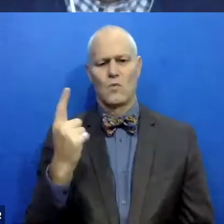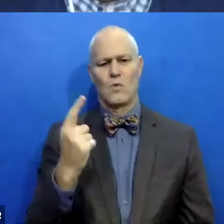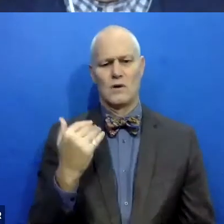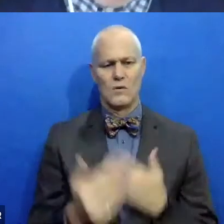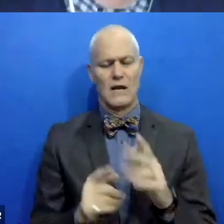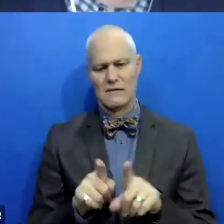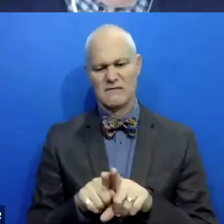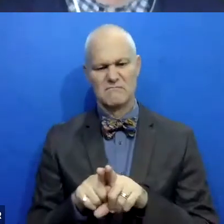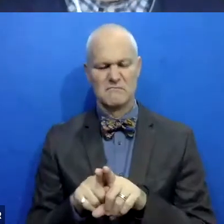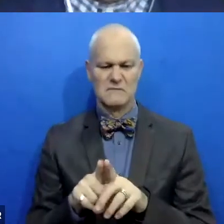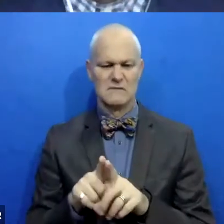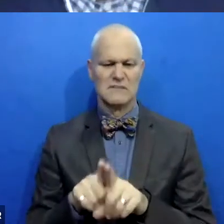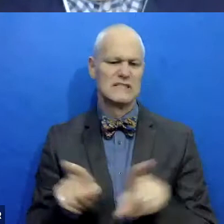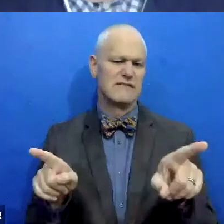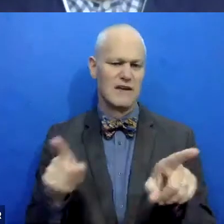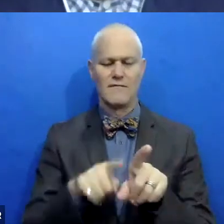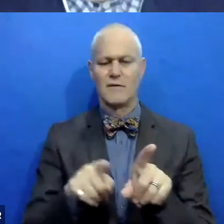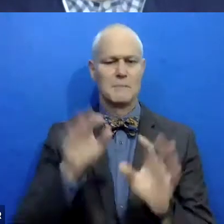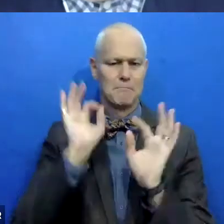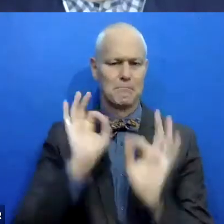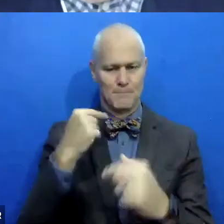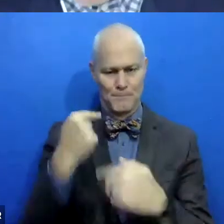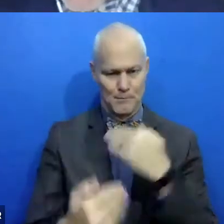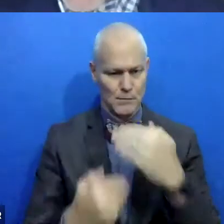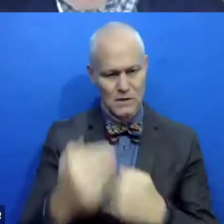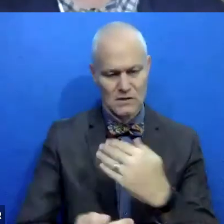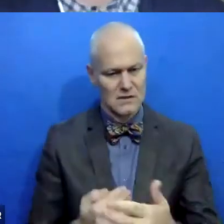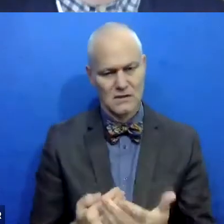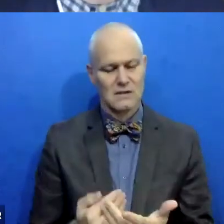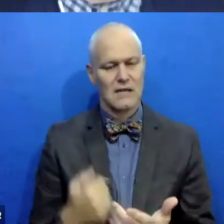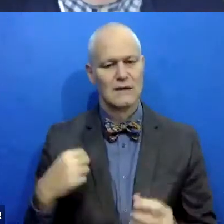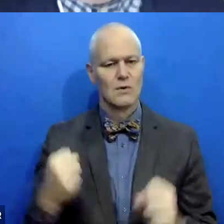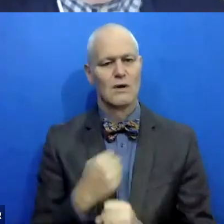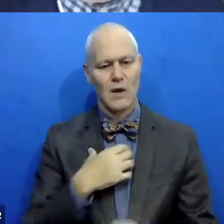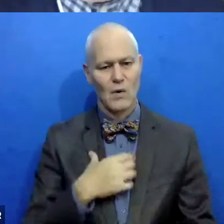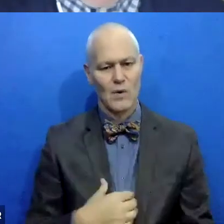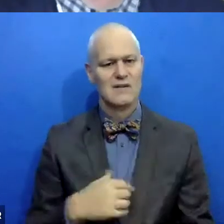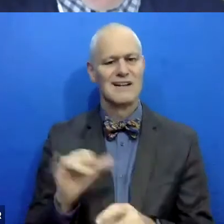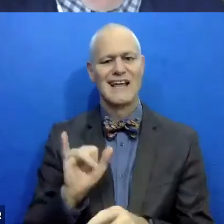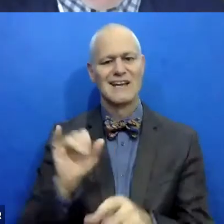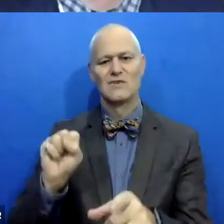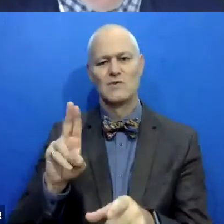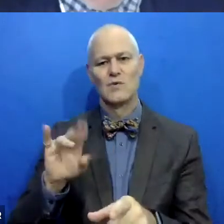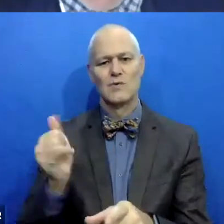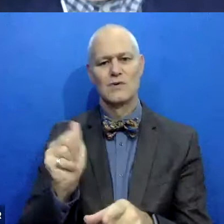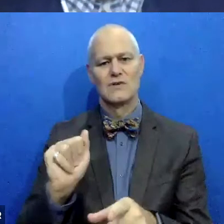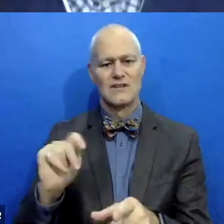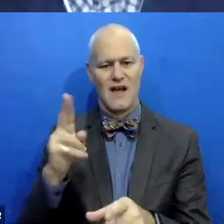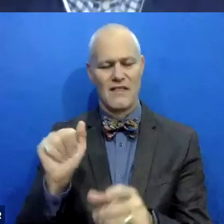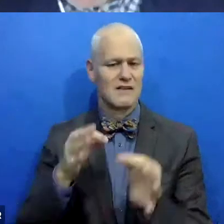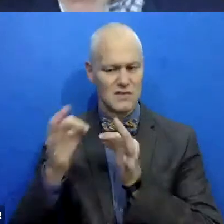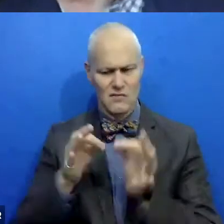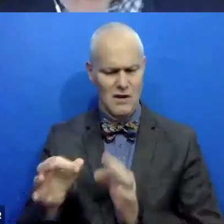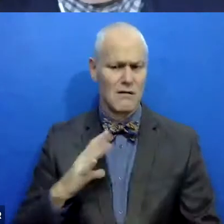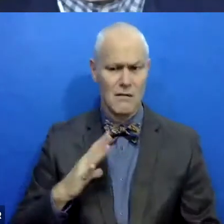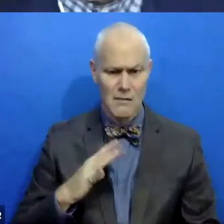most from what I would see an ideal restorative process be. Um, Sujatha described the process that's driven by, and a lot of other